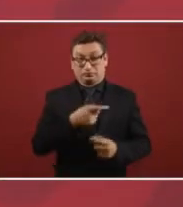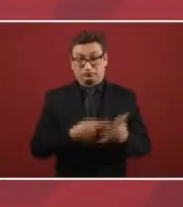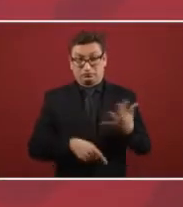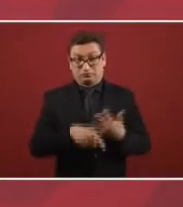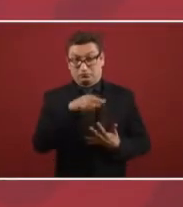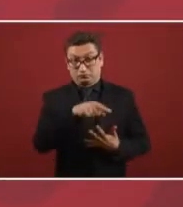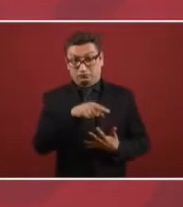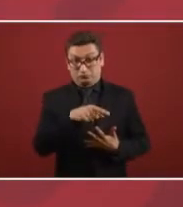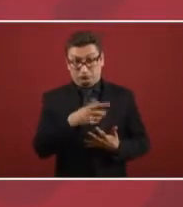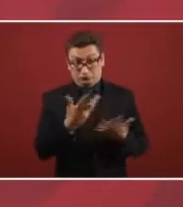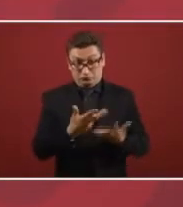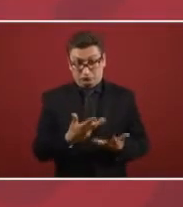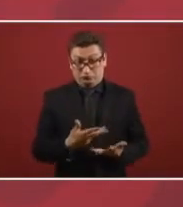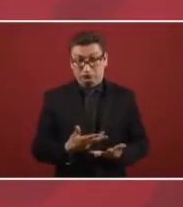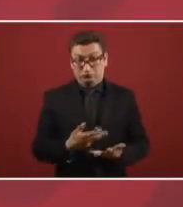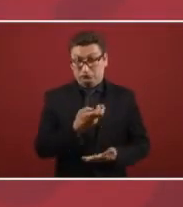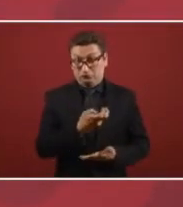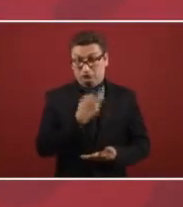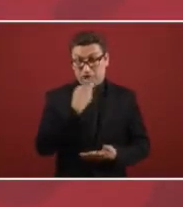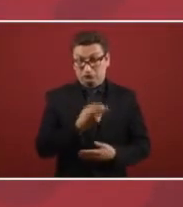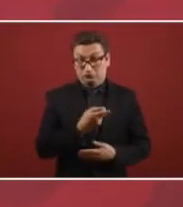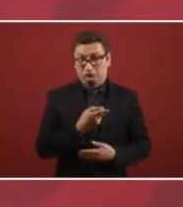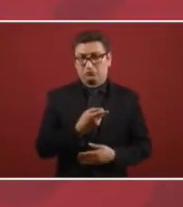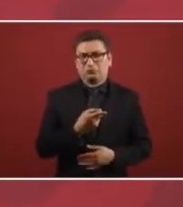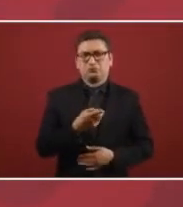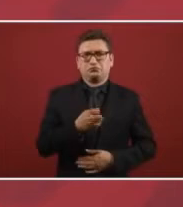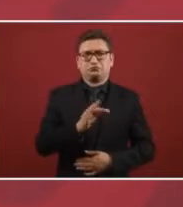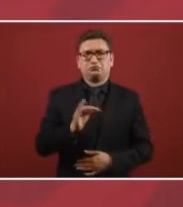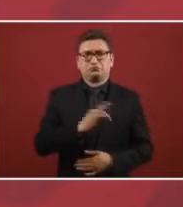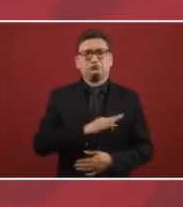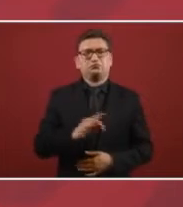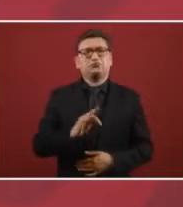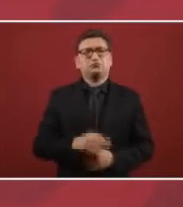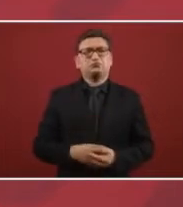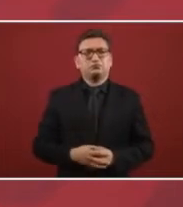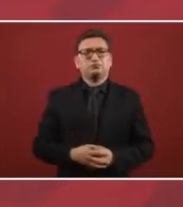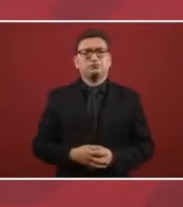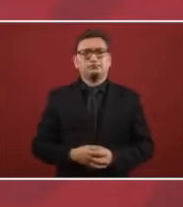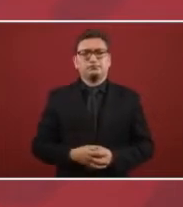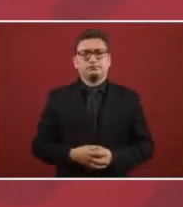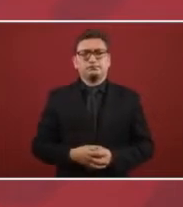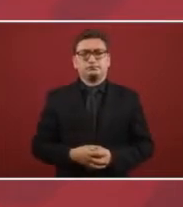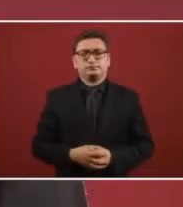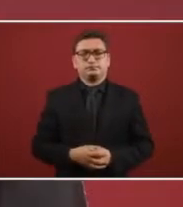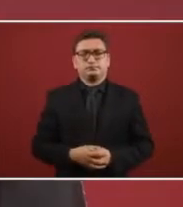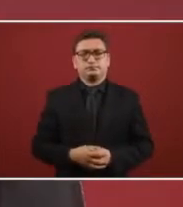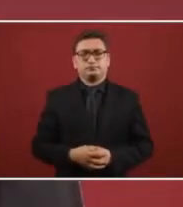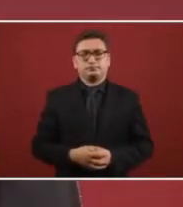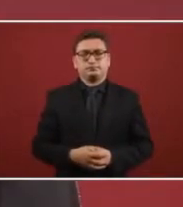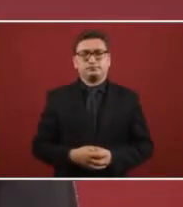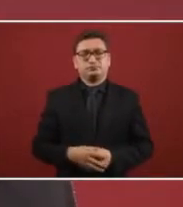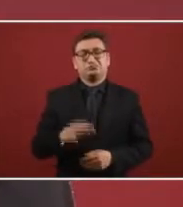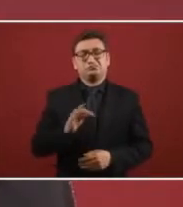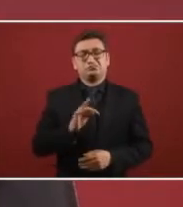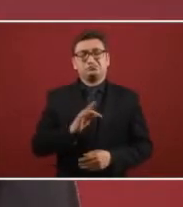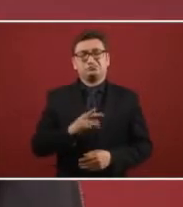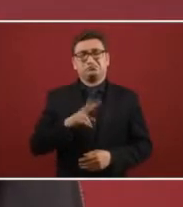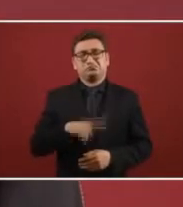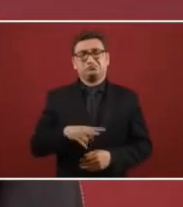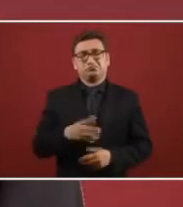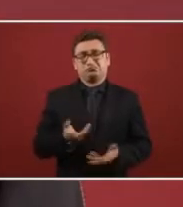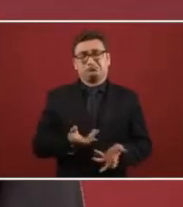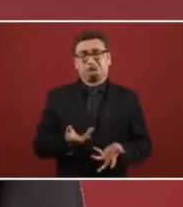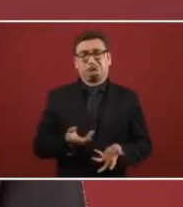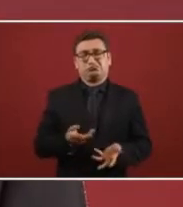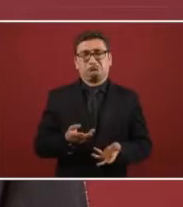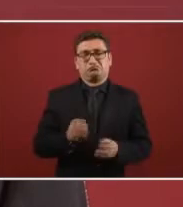It's as you say, yes, it could be an act